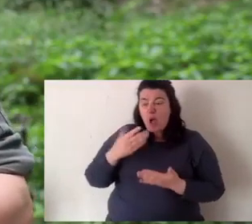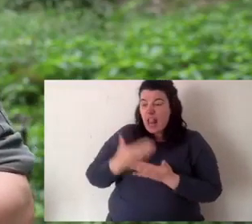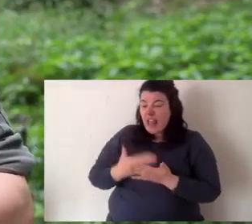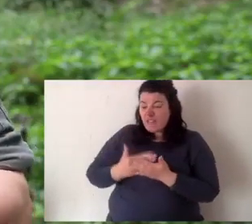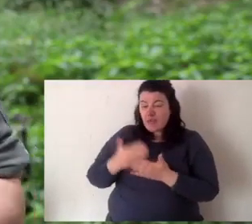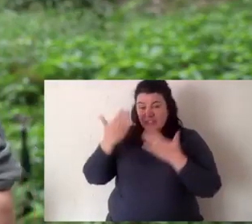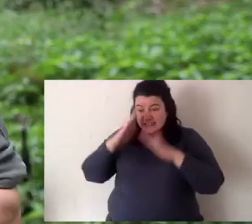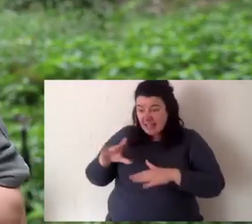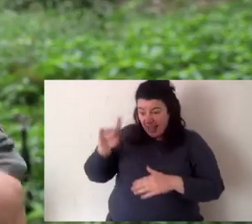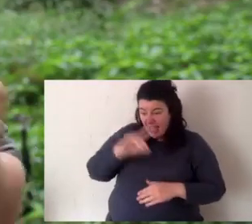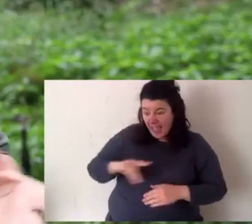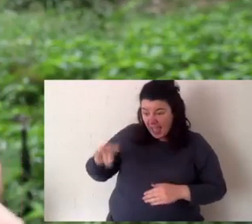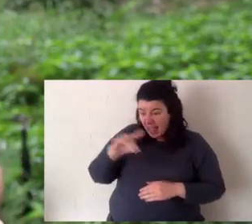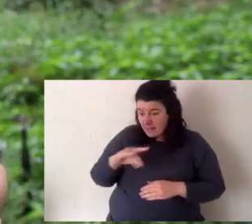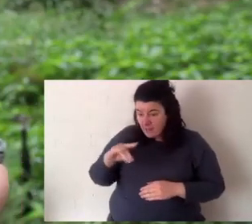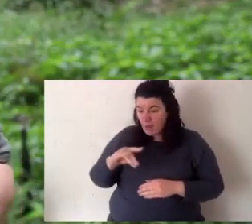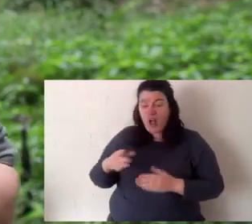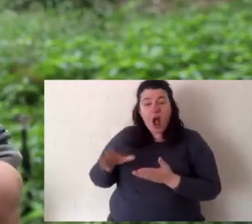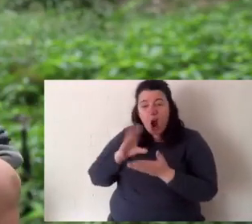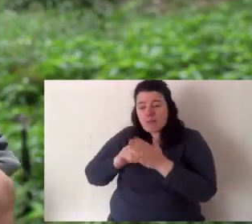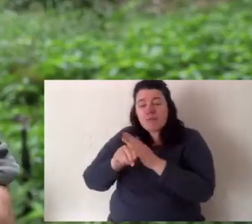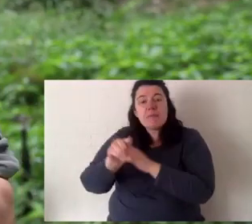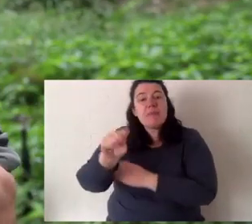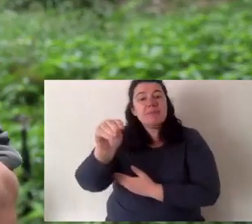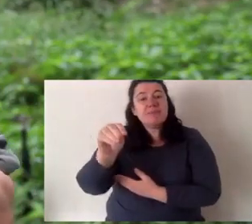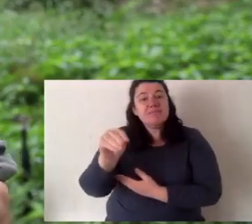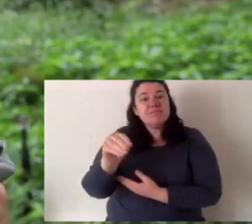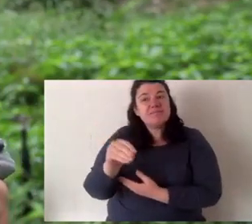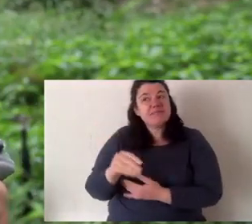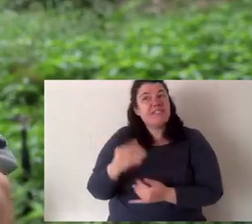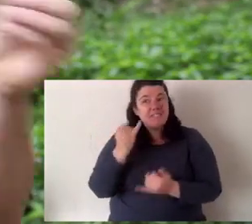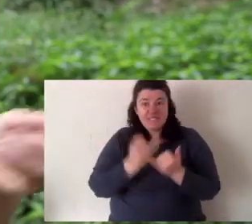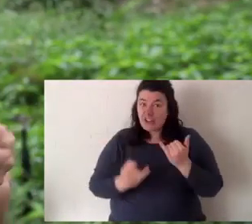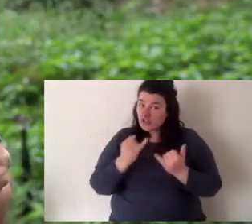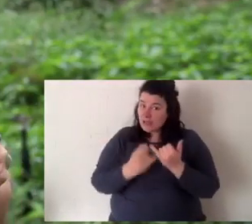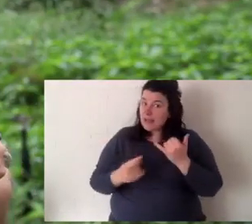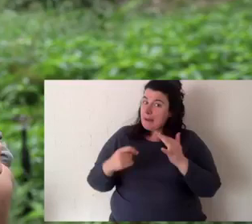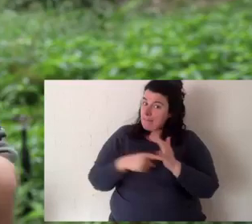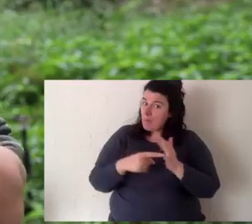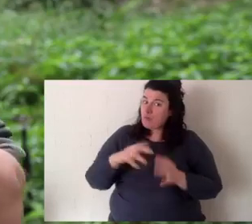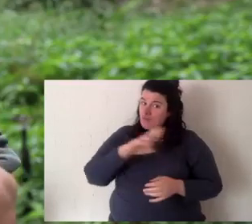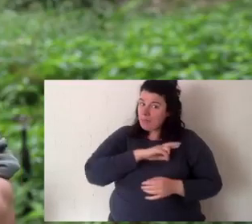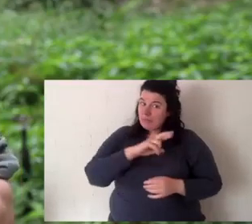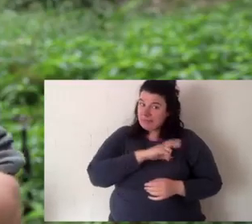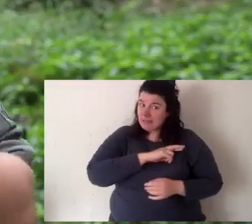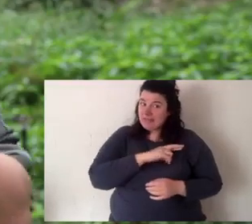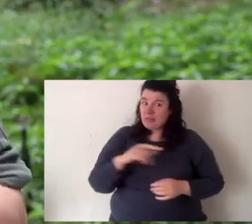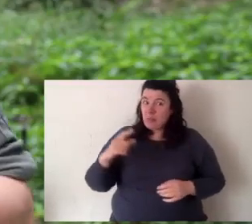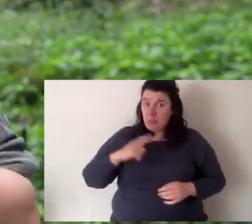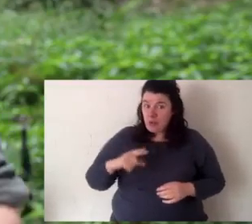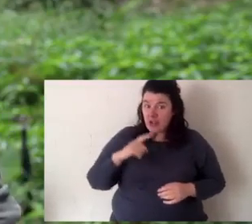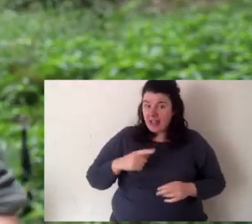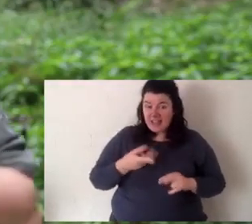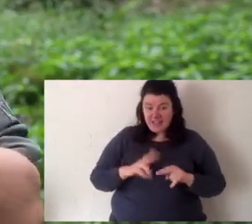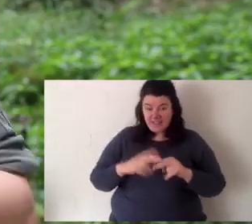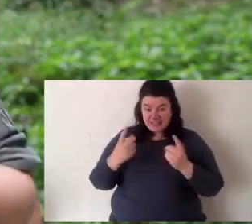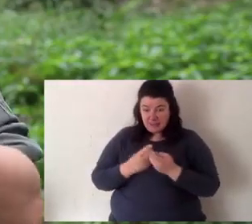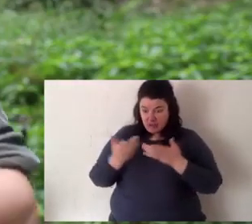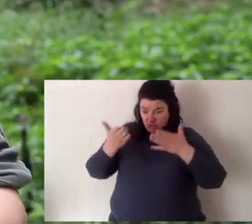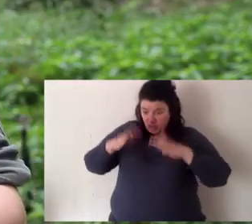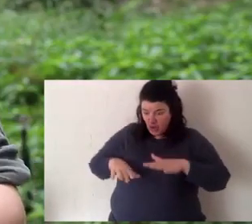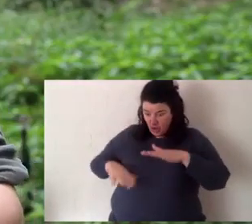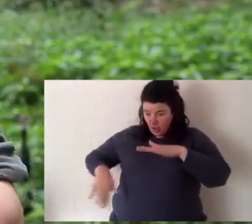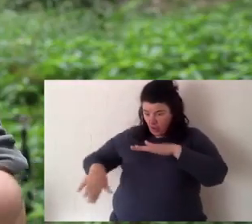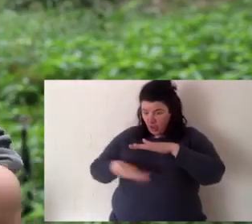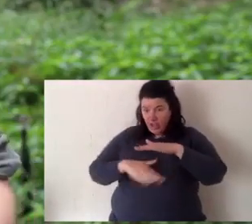typically. They're actually garbage cleaners. Now, that shouldn't make them sound grubby. They actually provide a really important ecological